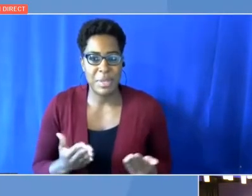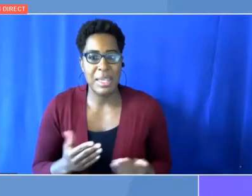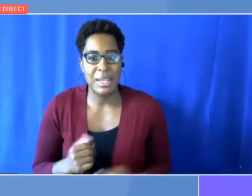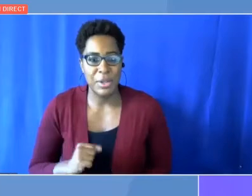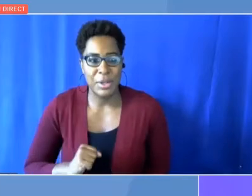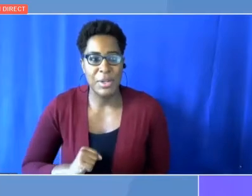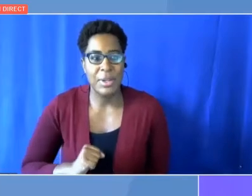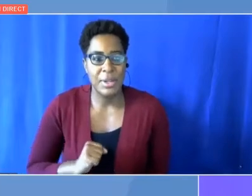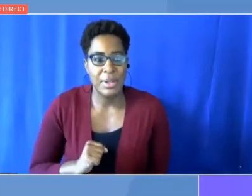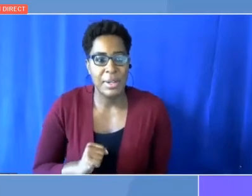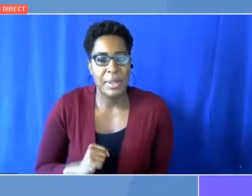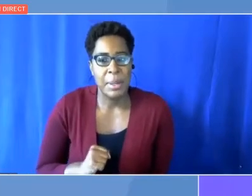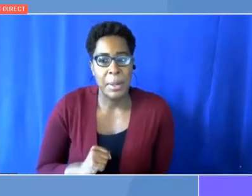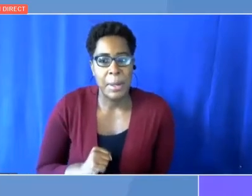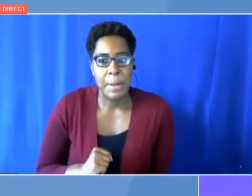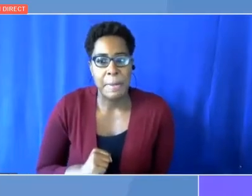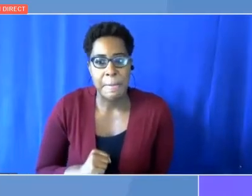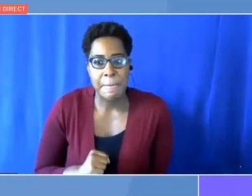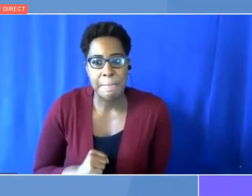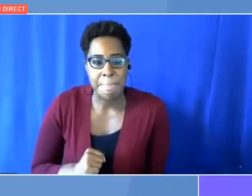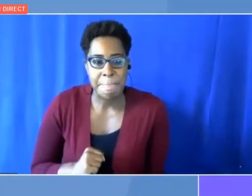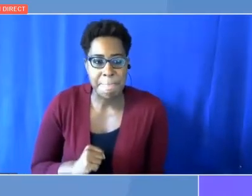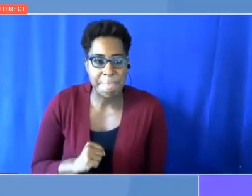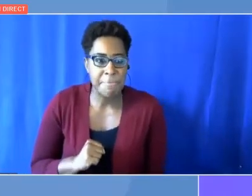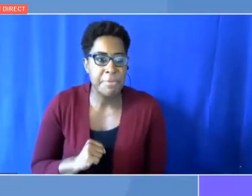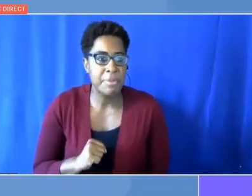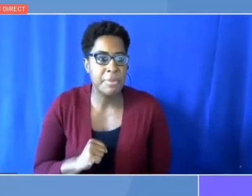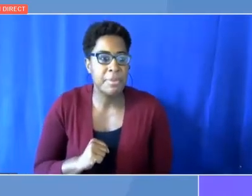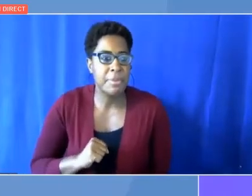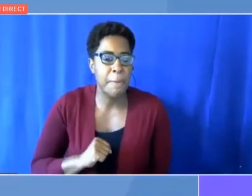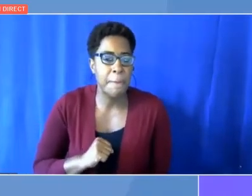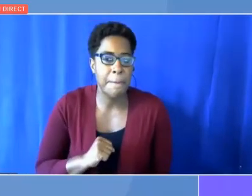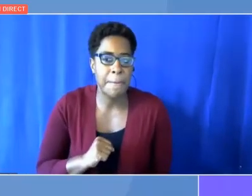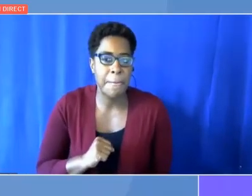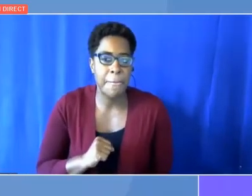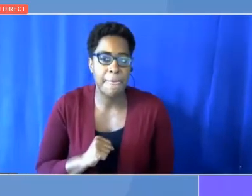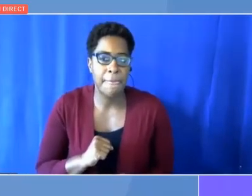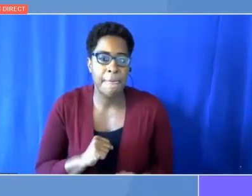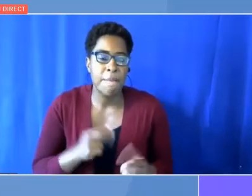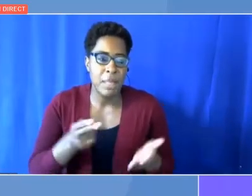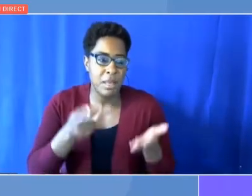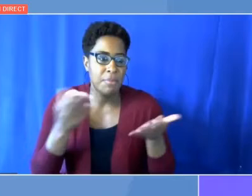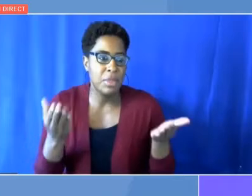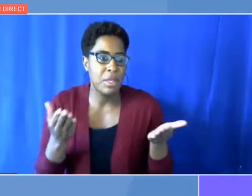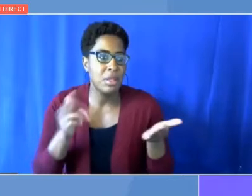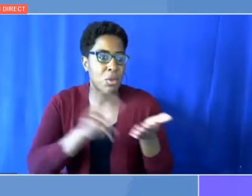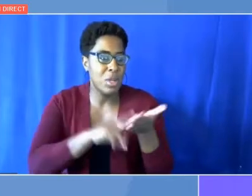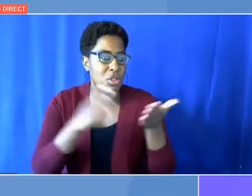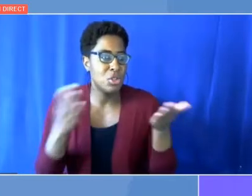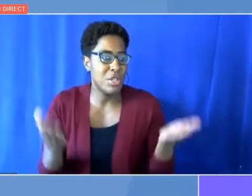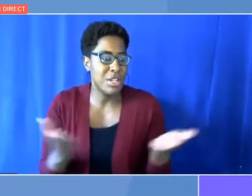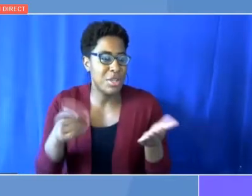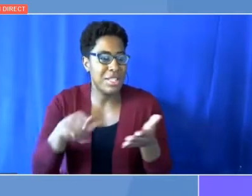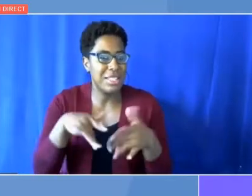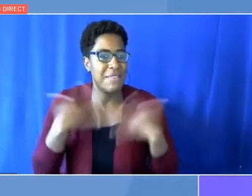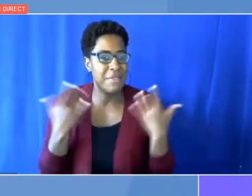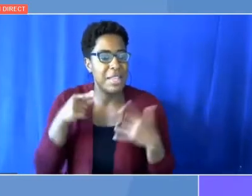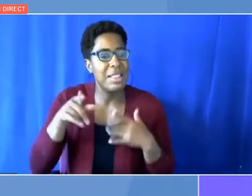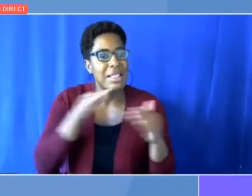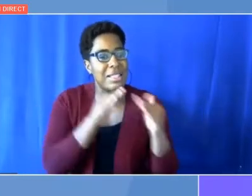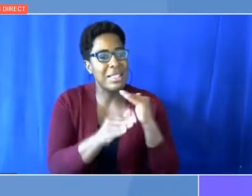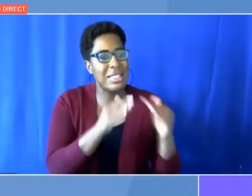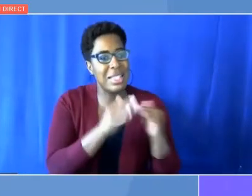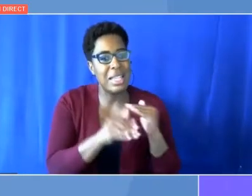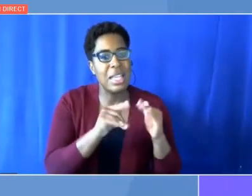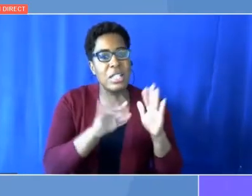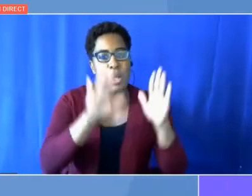you say, are registered at this event. This city is a shining example of reinvention